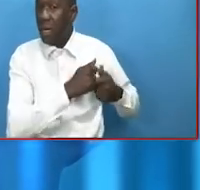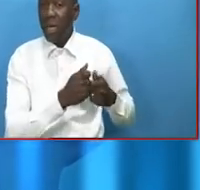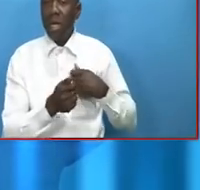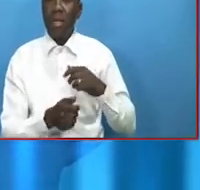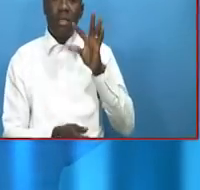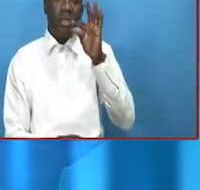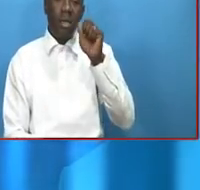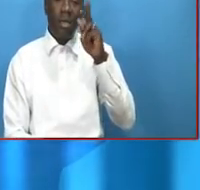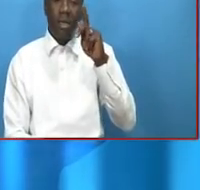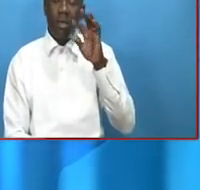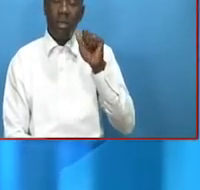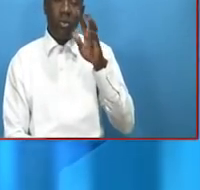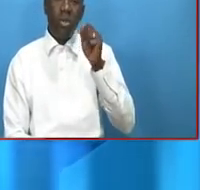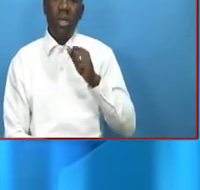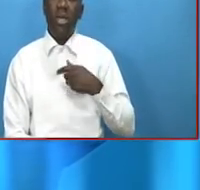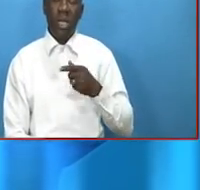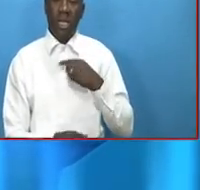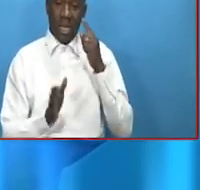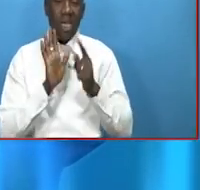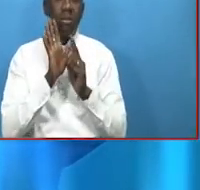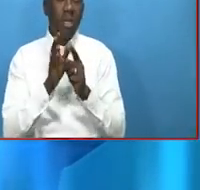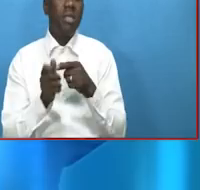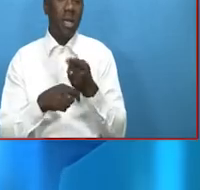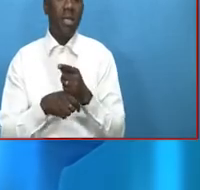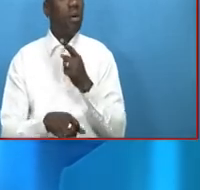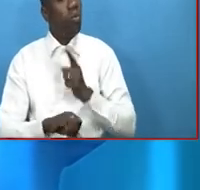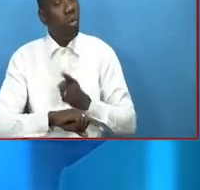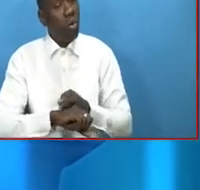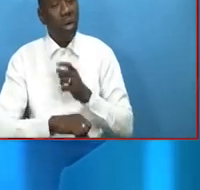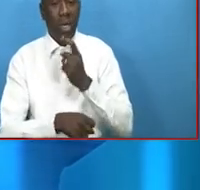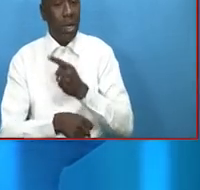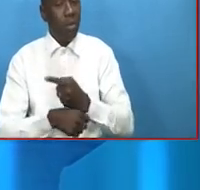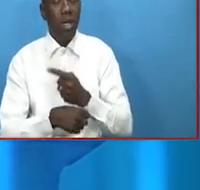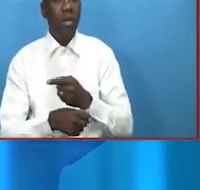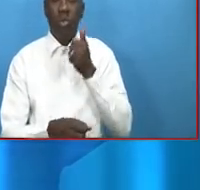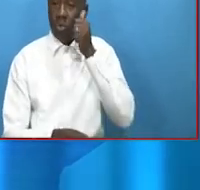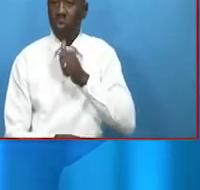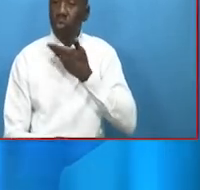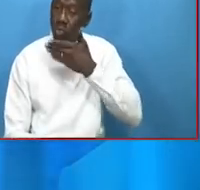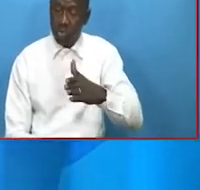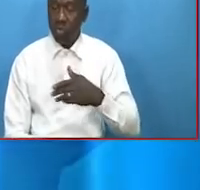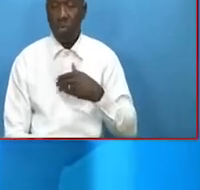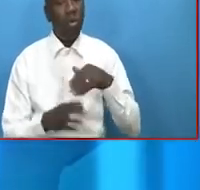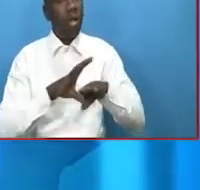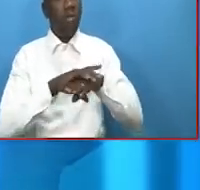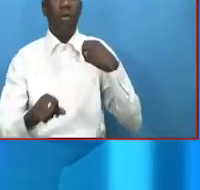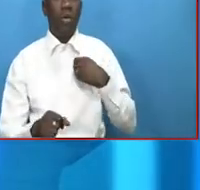drawing on lessons from her incredible life experience, warned Gambian youths to avoid using the so-called bakwe.